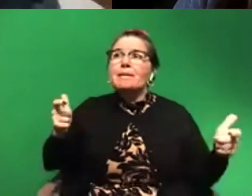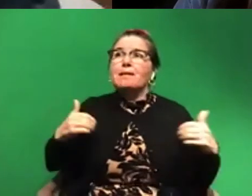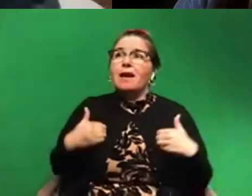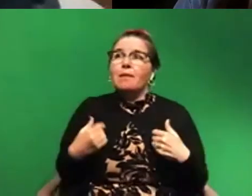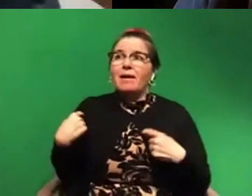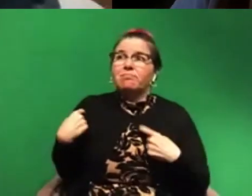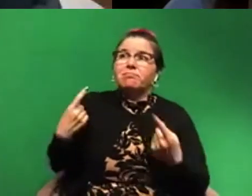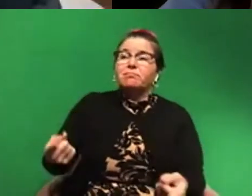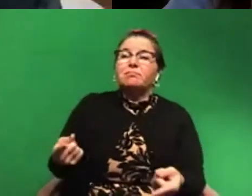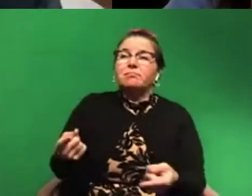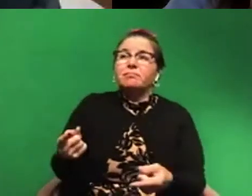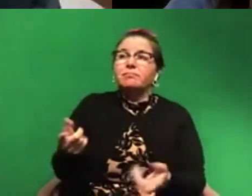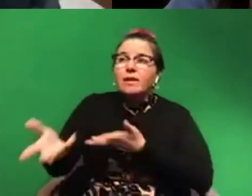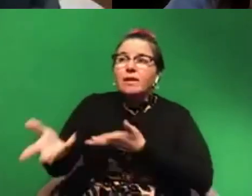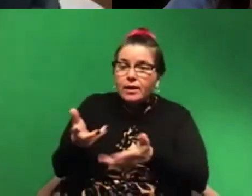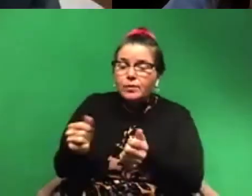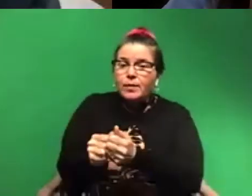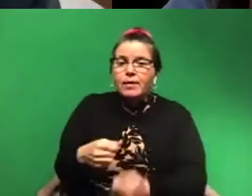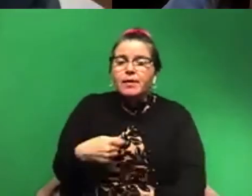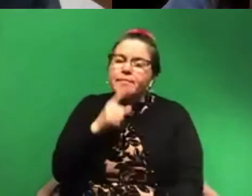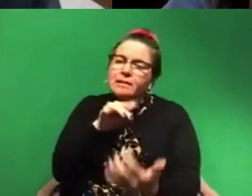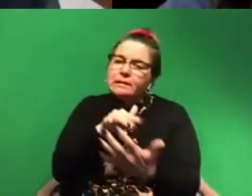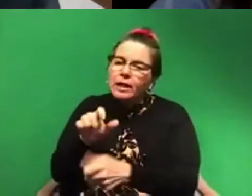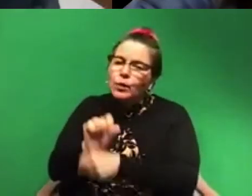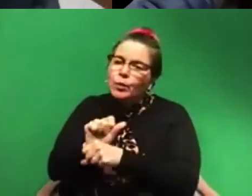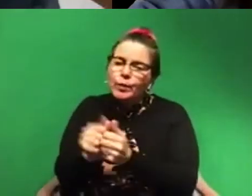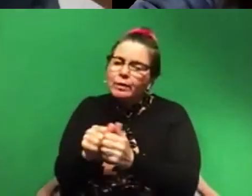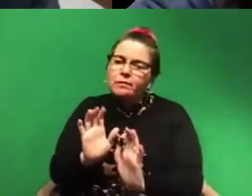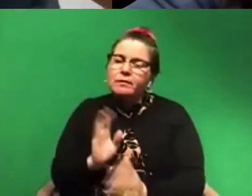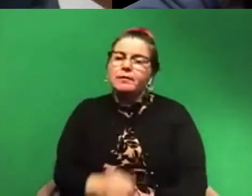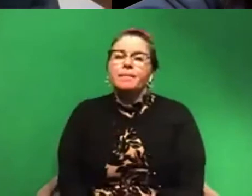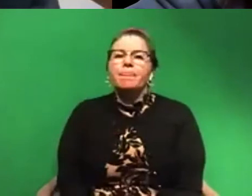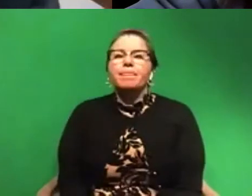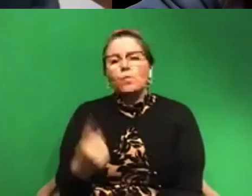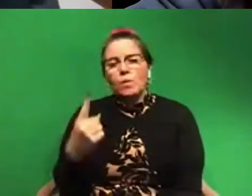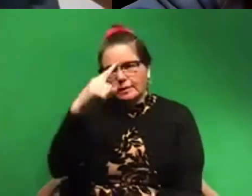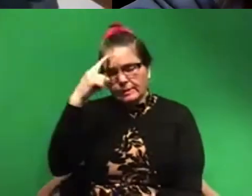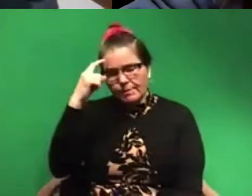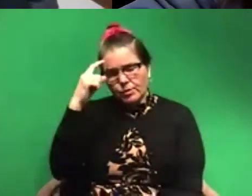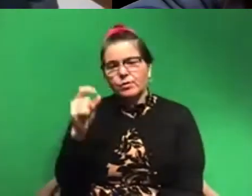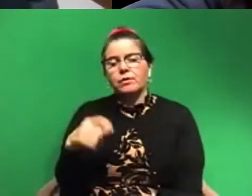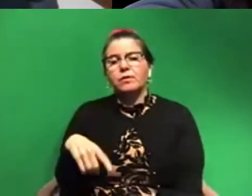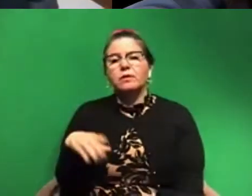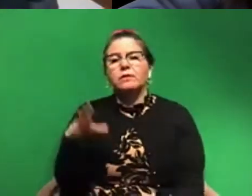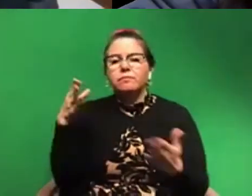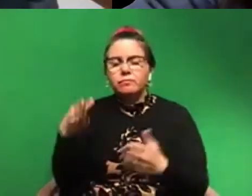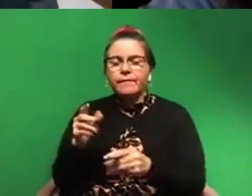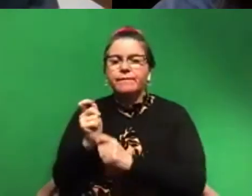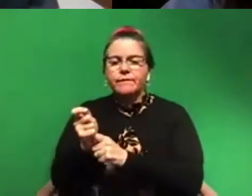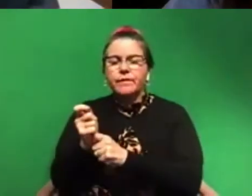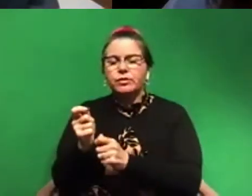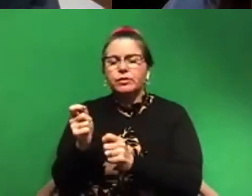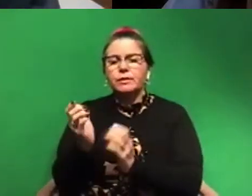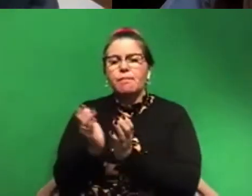interact with. I won't say study. I spent, um, a summer working on fishing boats in Alaska, um,